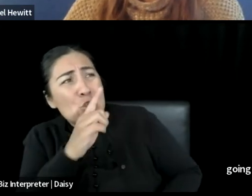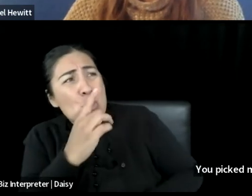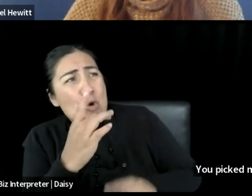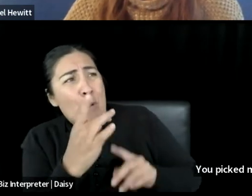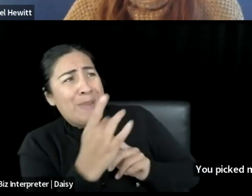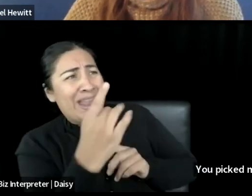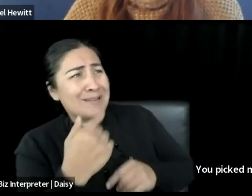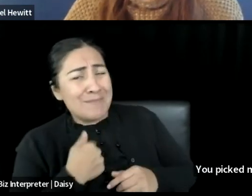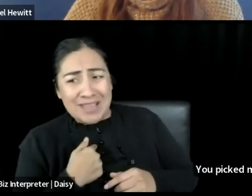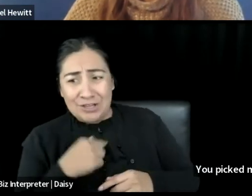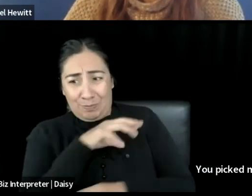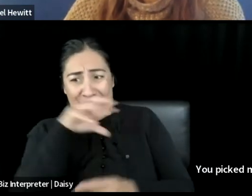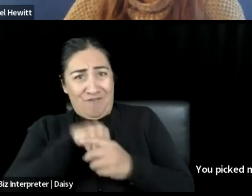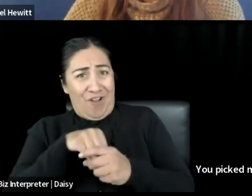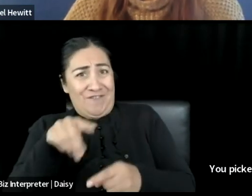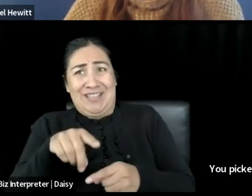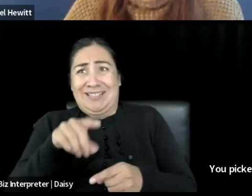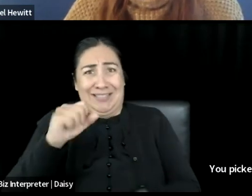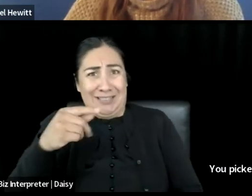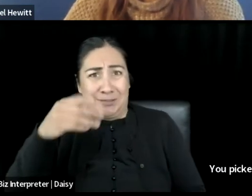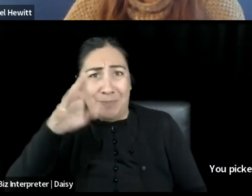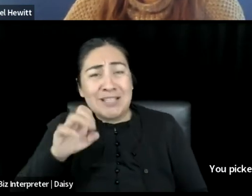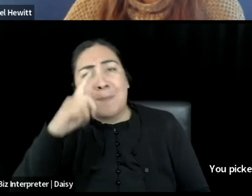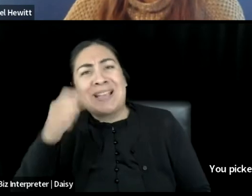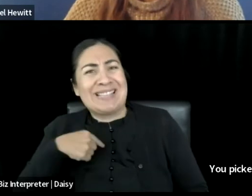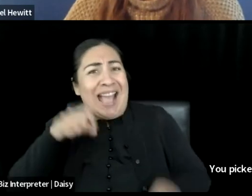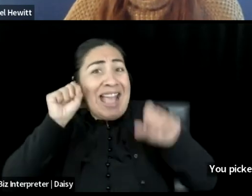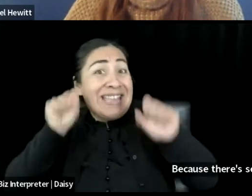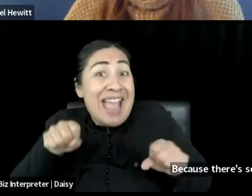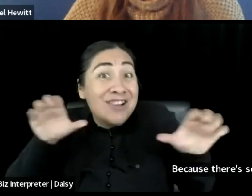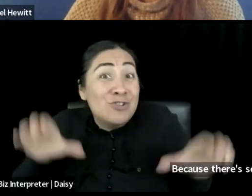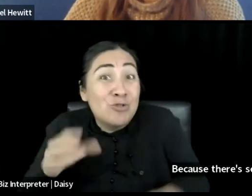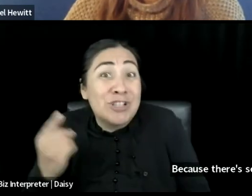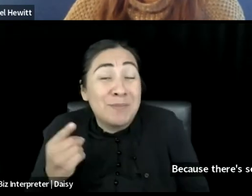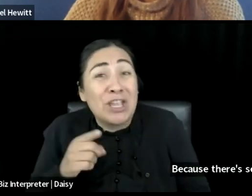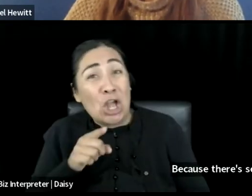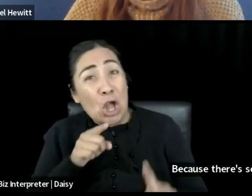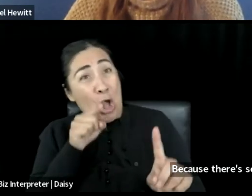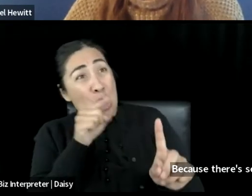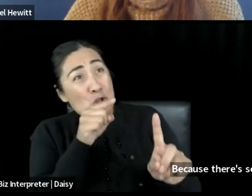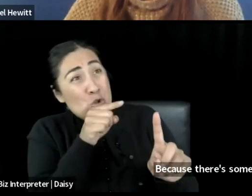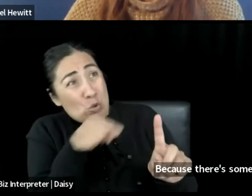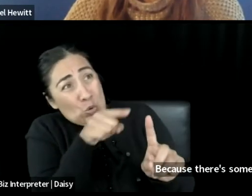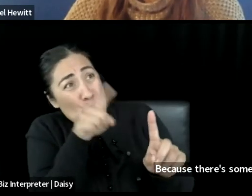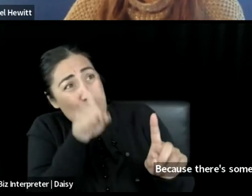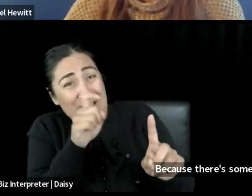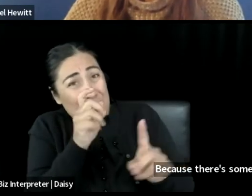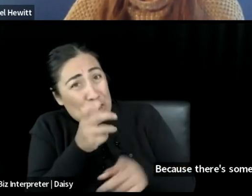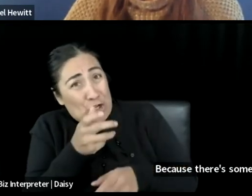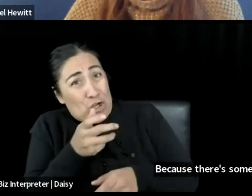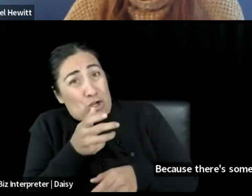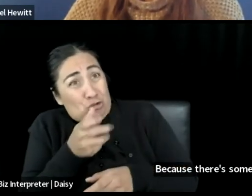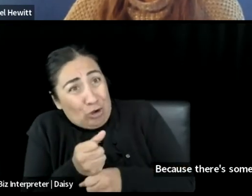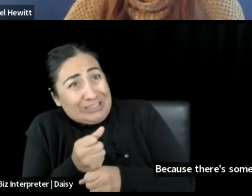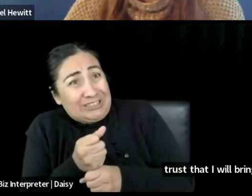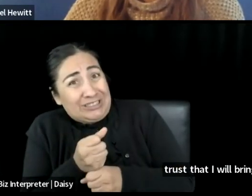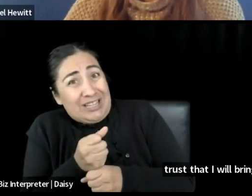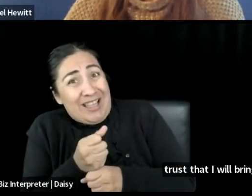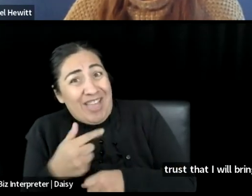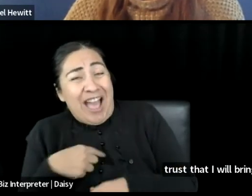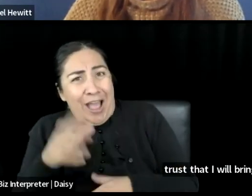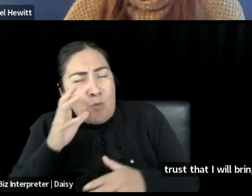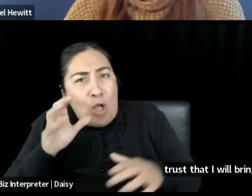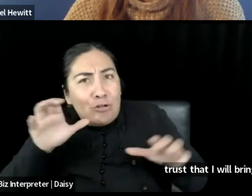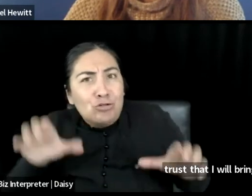because there's something that I can do and you have to trust that I will bring it. And, and that's the thing that I, I